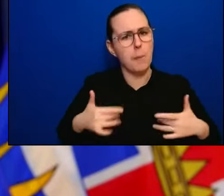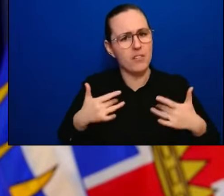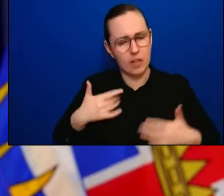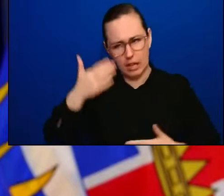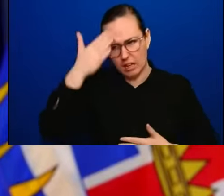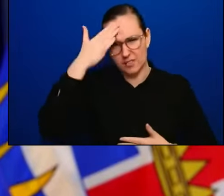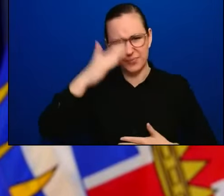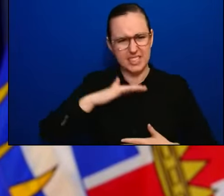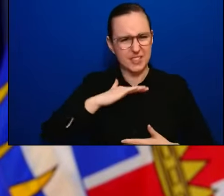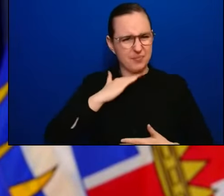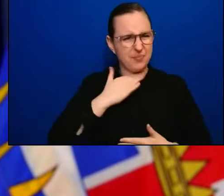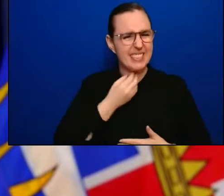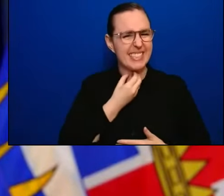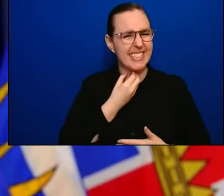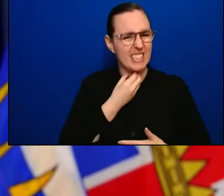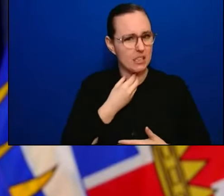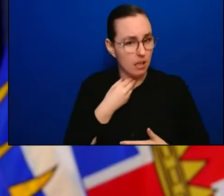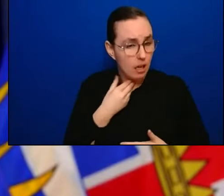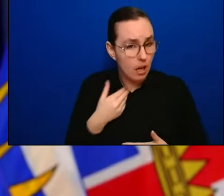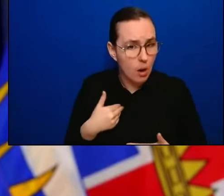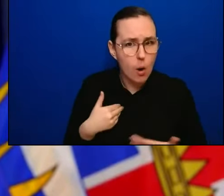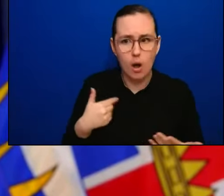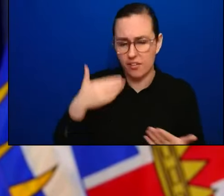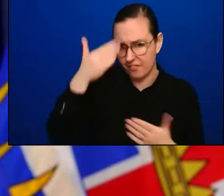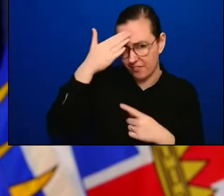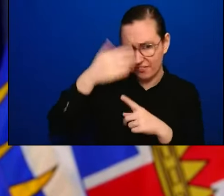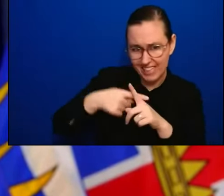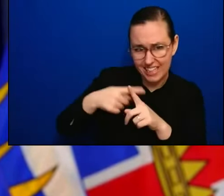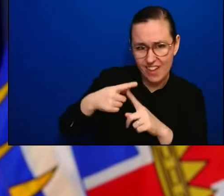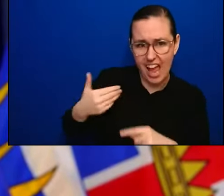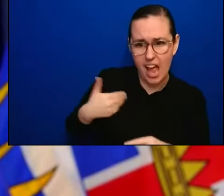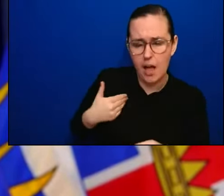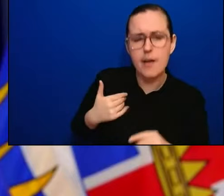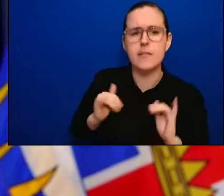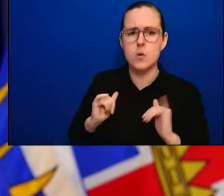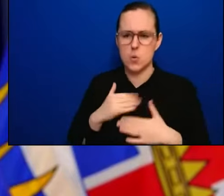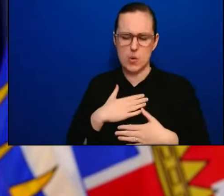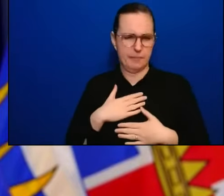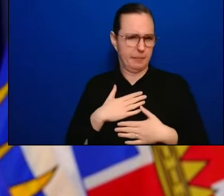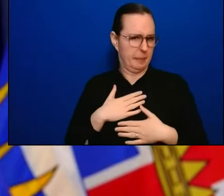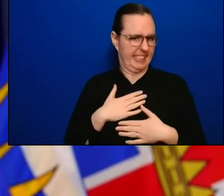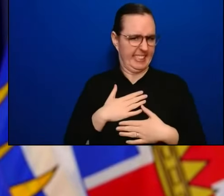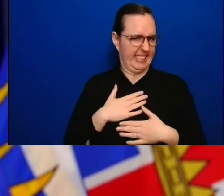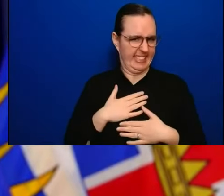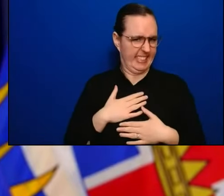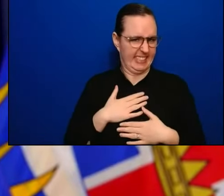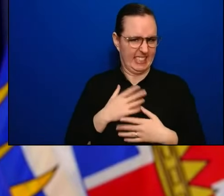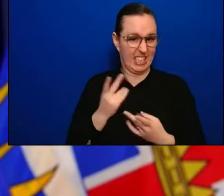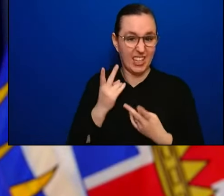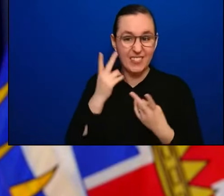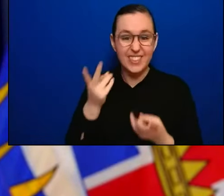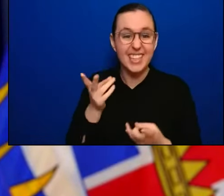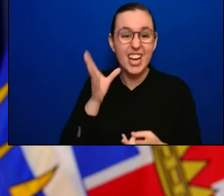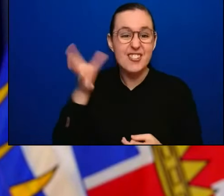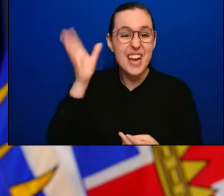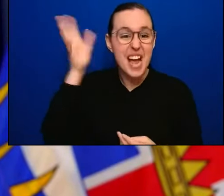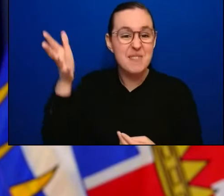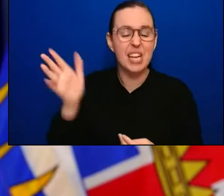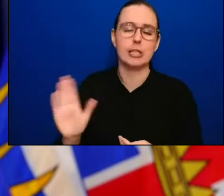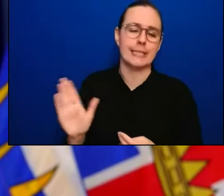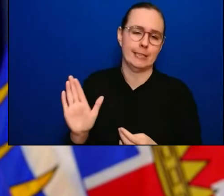have a fever? Maybe I'll hold off meeting with, going to visit my grandparents if I'm not feeling so well today.